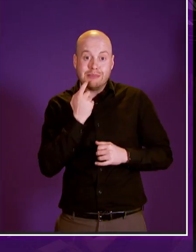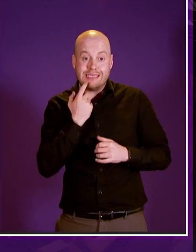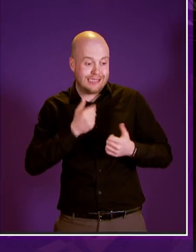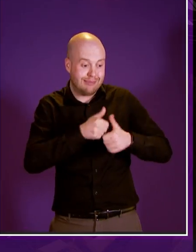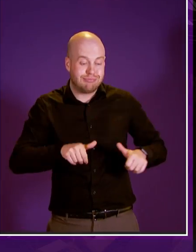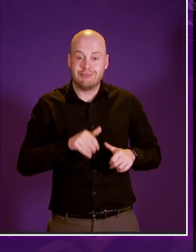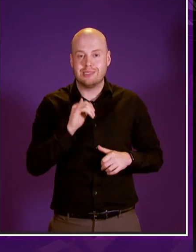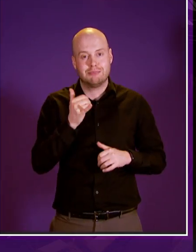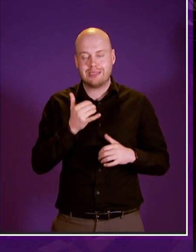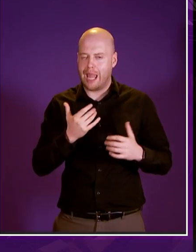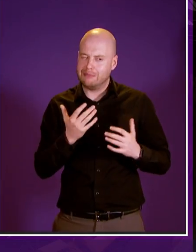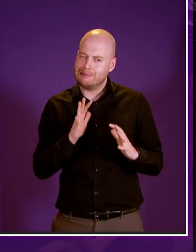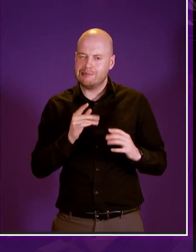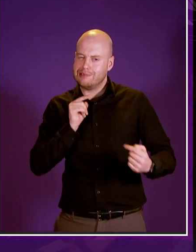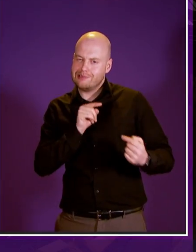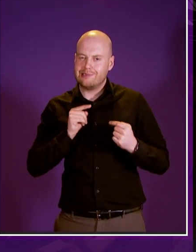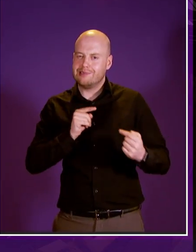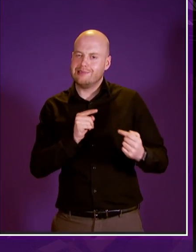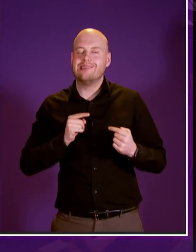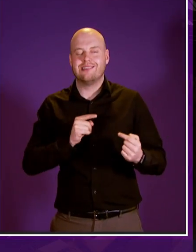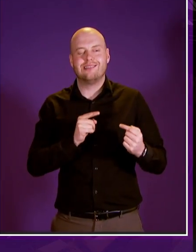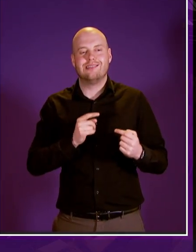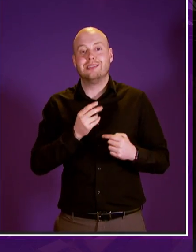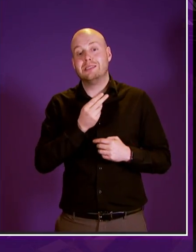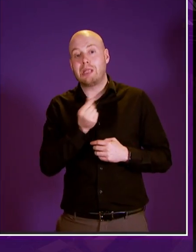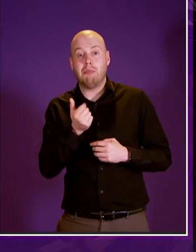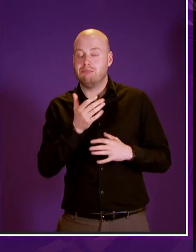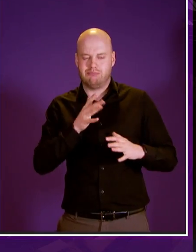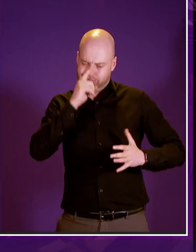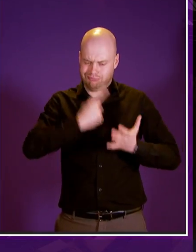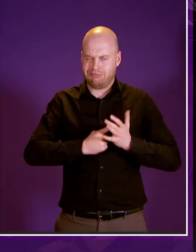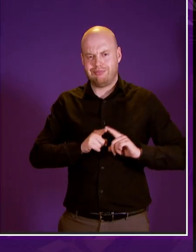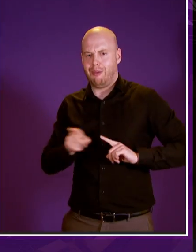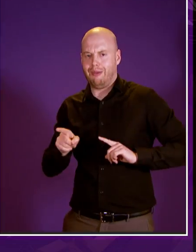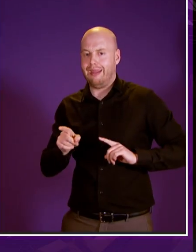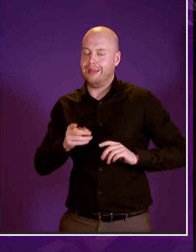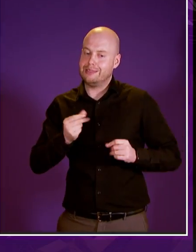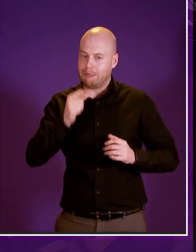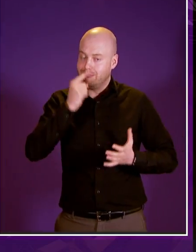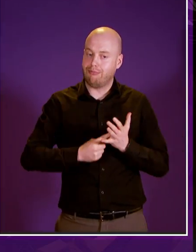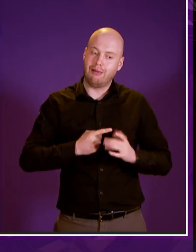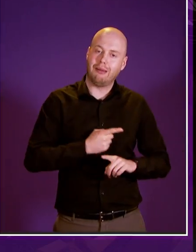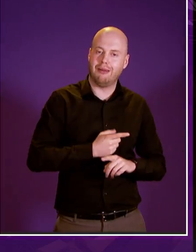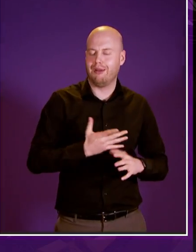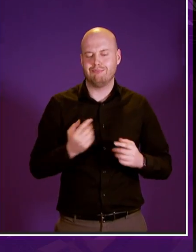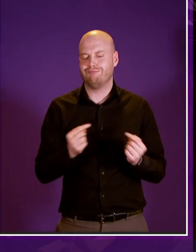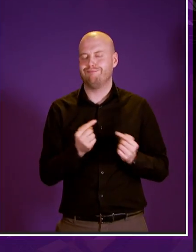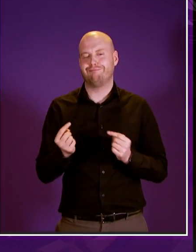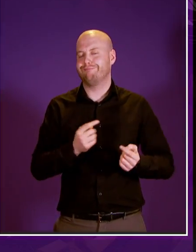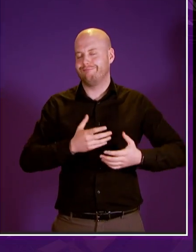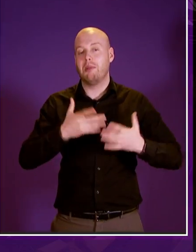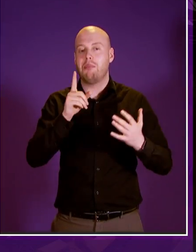we've not often taken the same path some of us in the high road and some of us on the low road but i do believe that we have